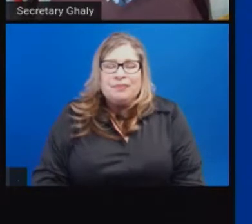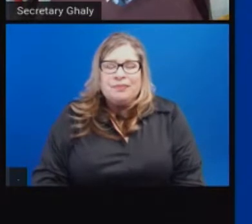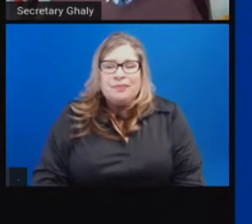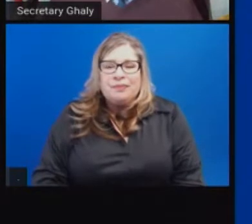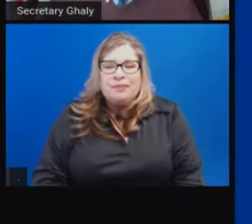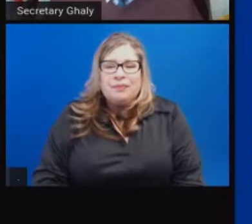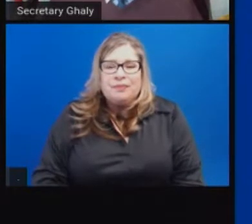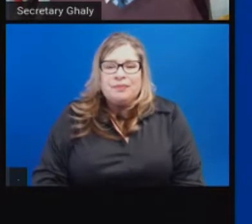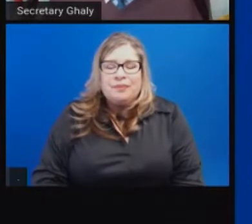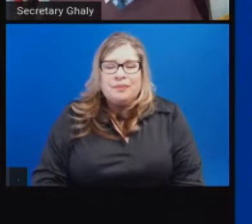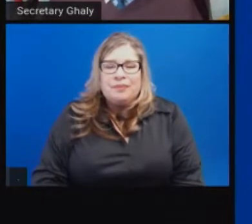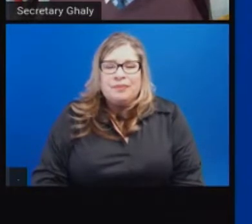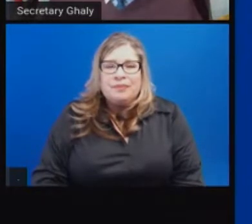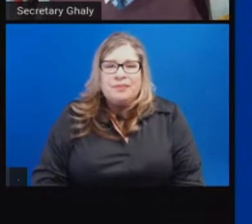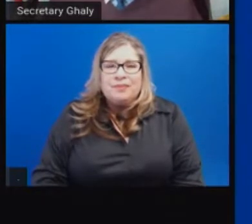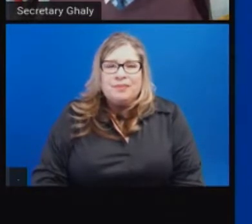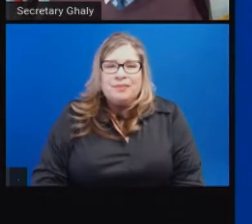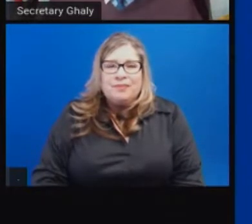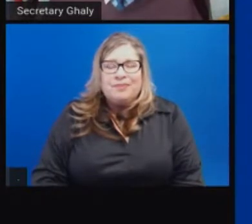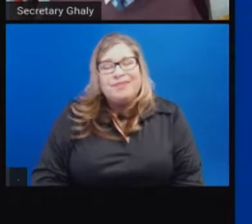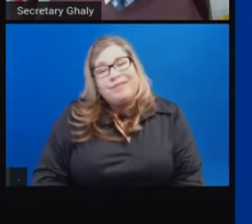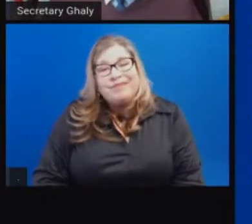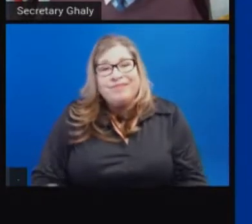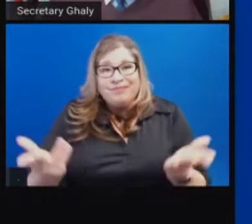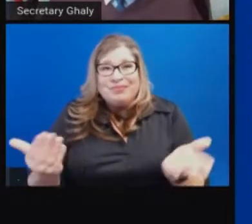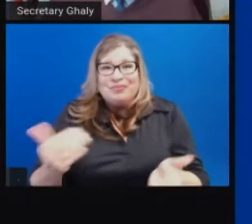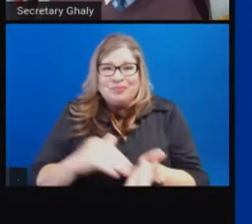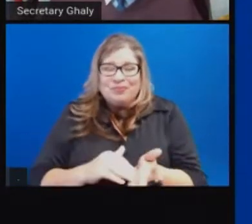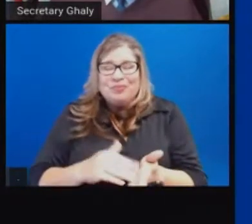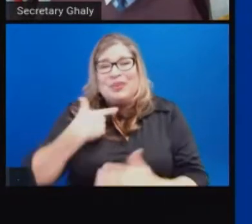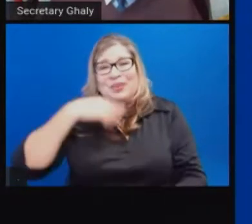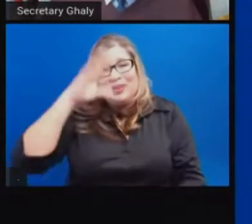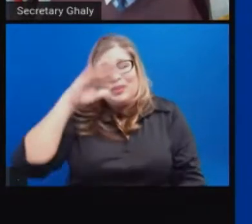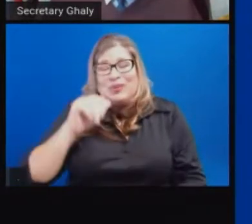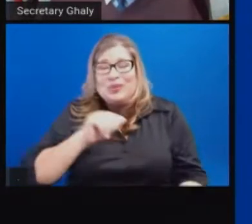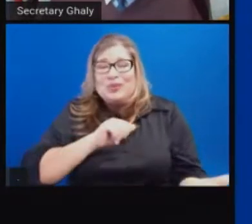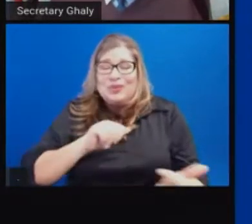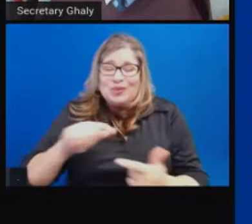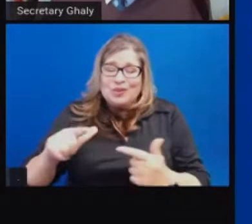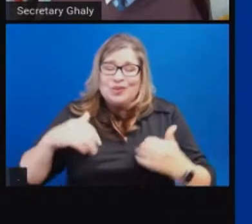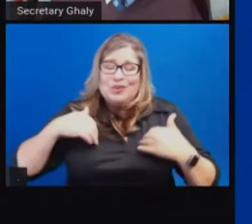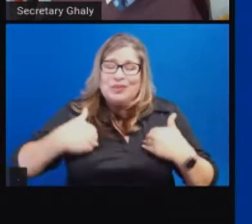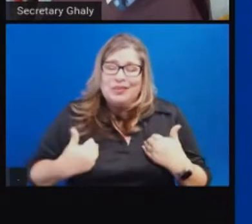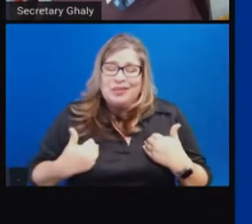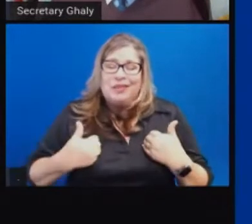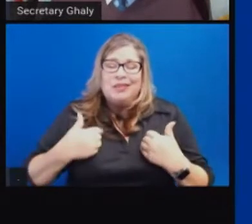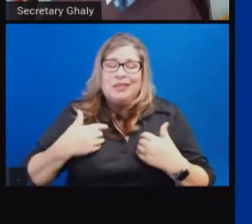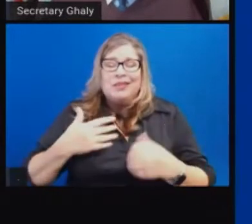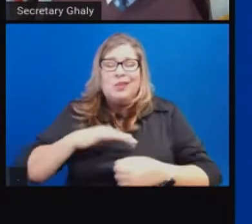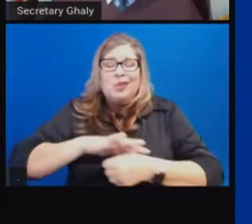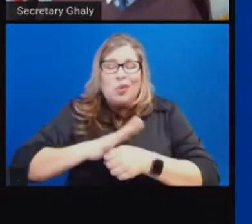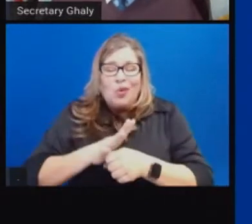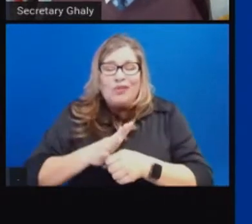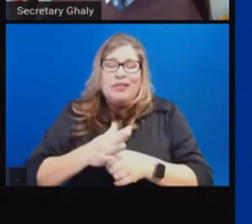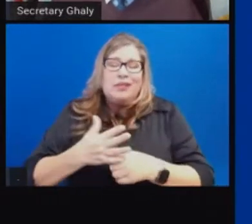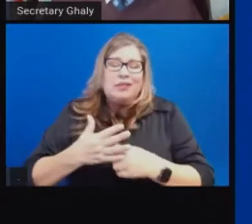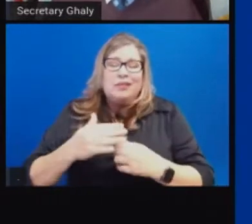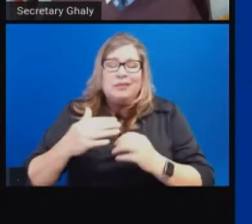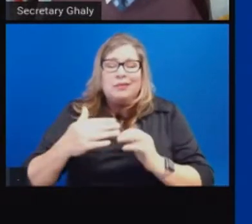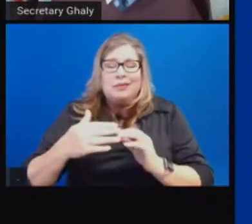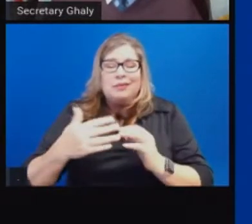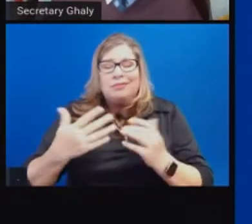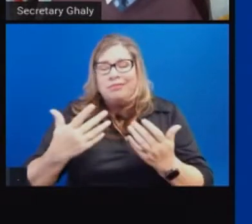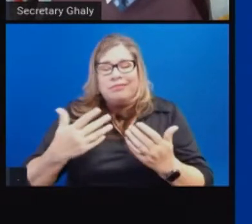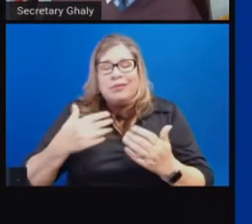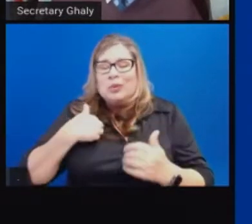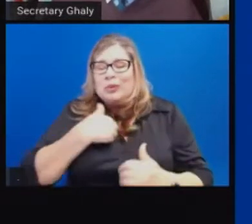So again, we know that COVID fatigue, just sort of building on what I just said, that it's not a moment to take down our guard